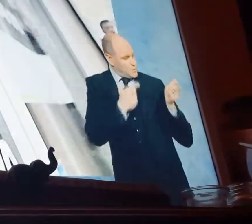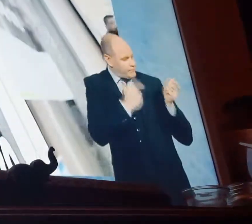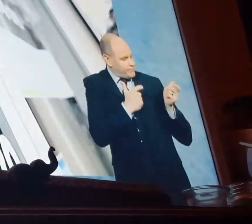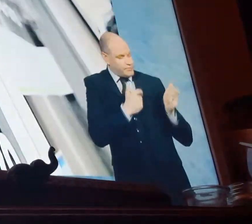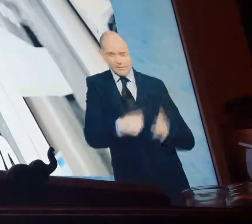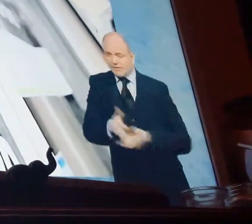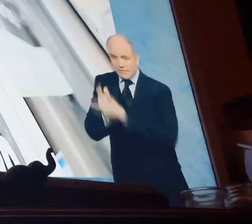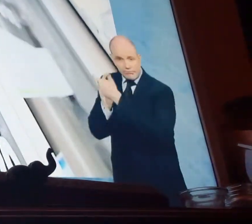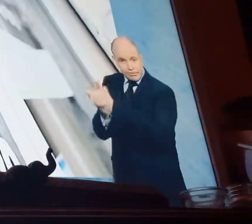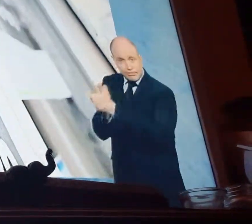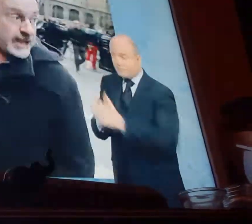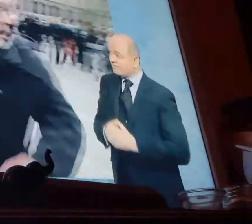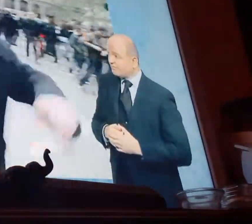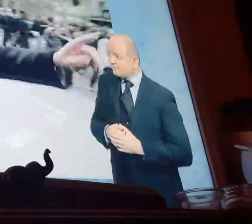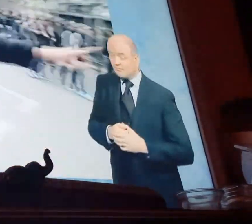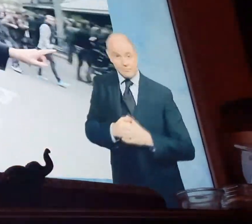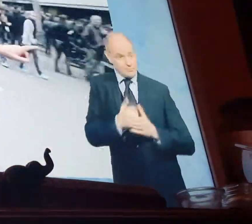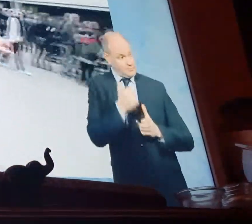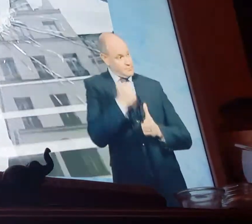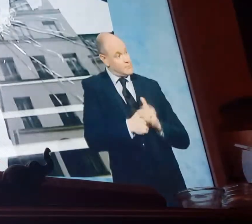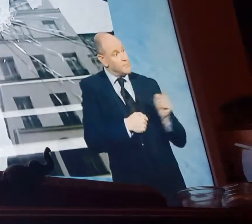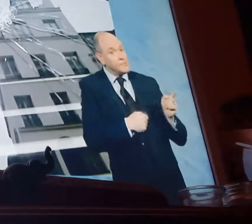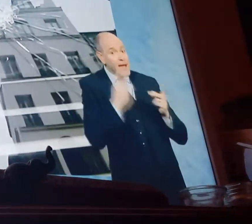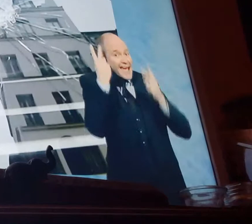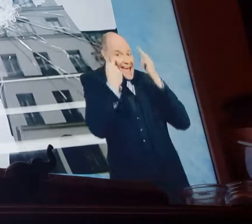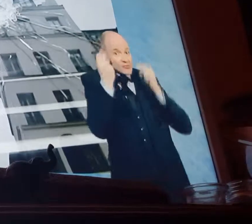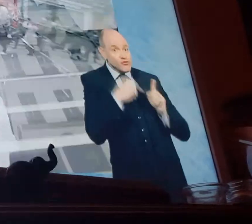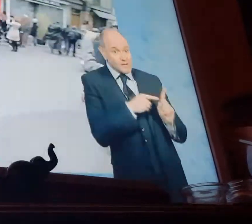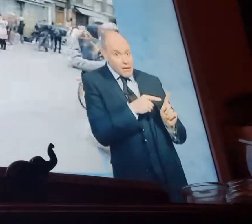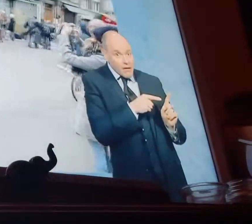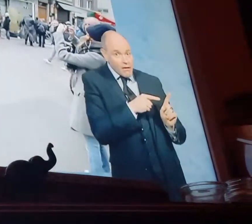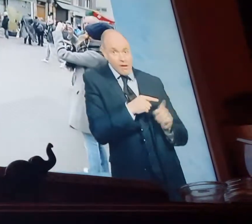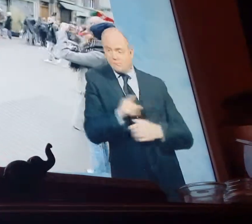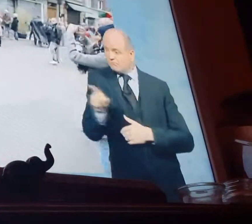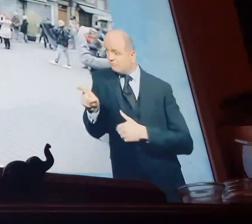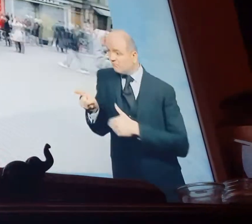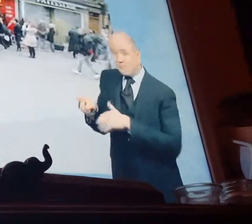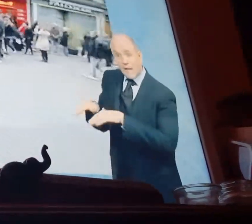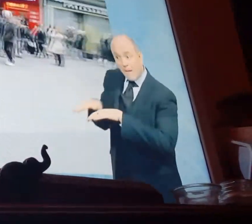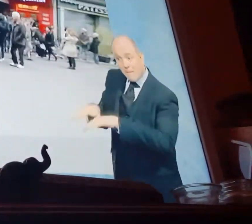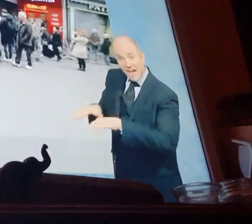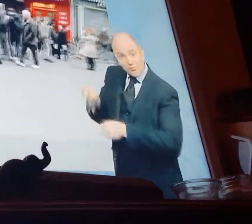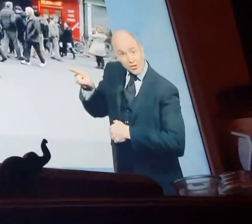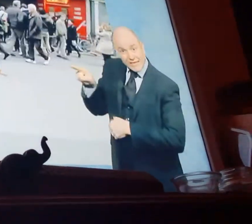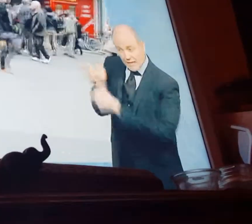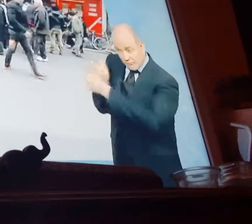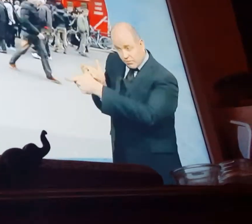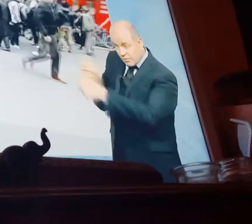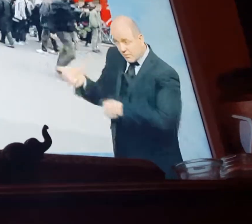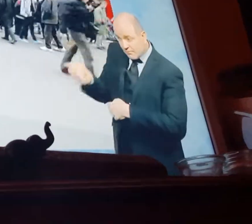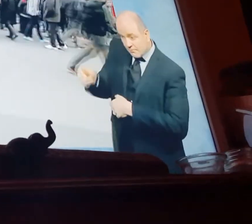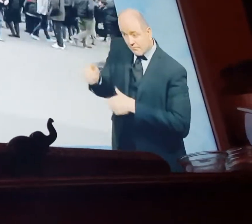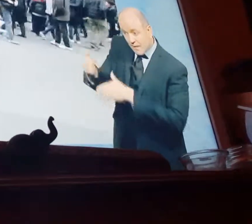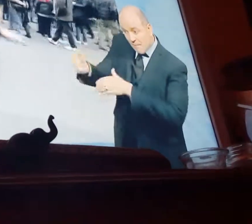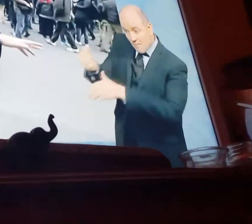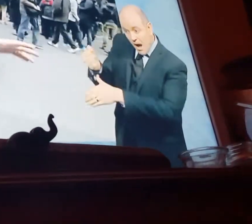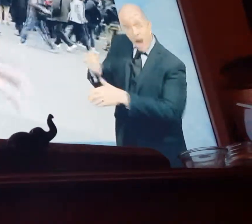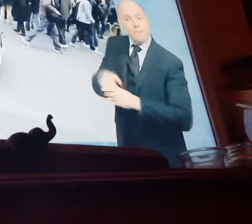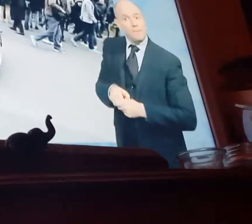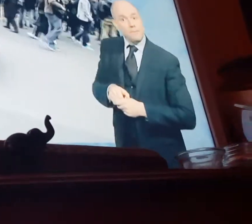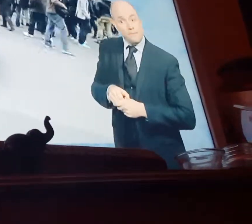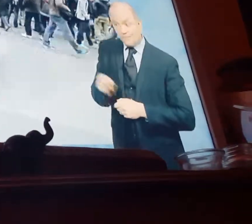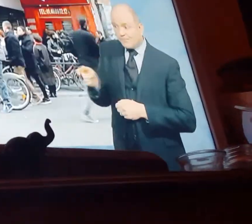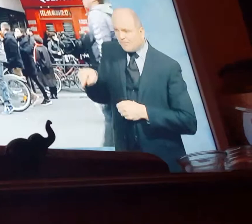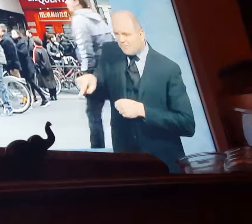shoot up this hairdresser's here. On this side of the street, they shoot up the bakery. Next to the bakery, there's a bar at Belly Keep. There's a big jam on,